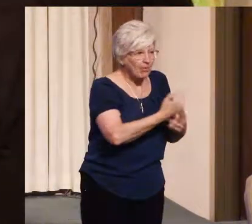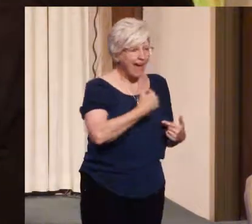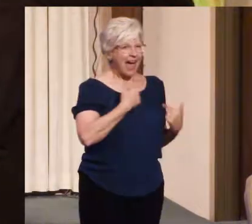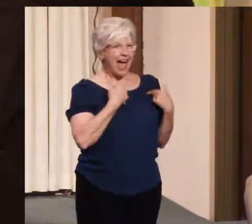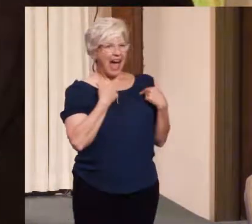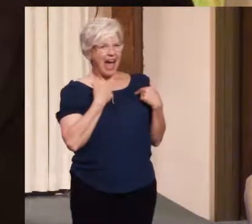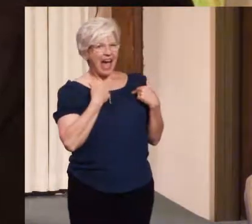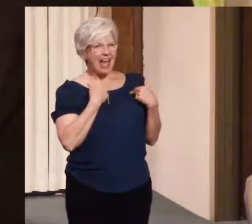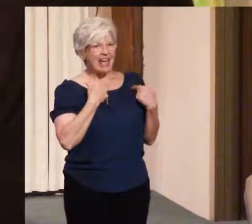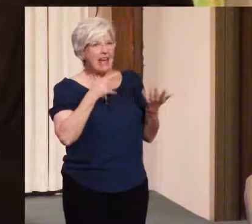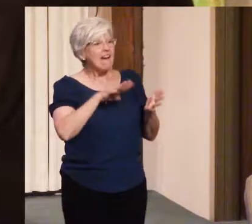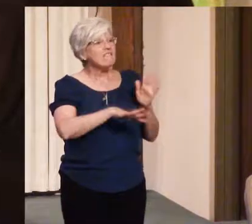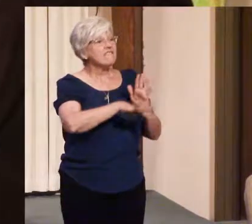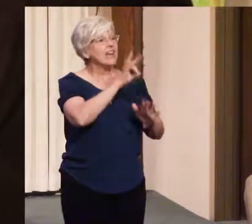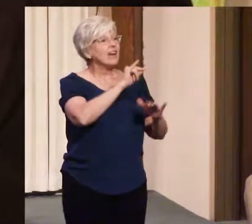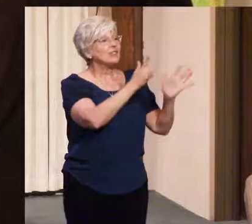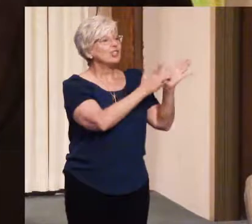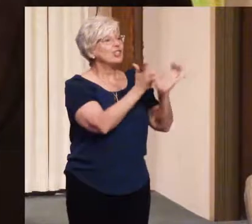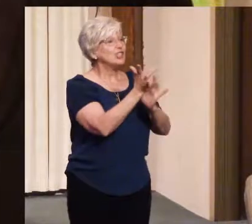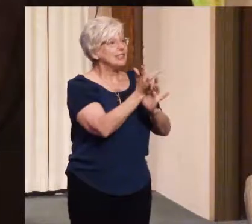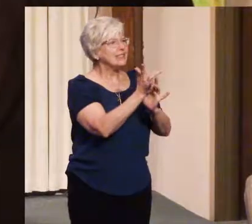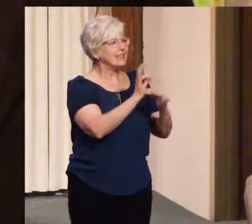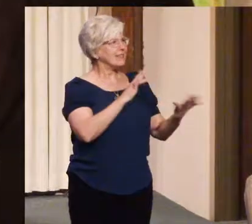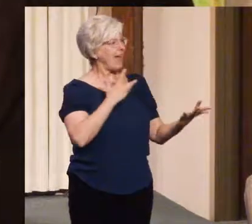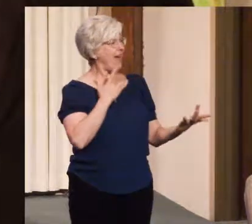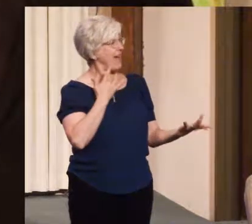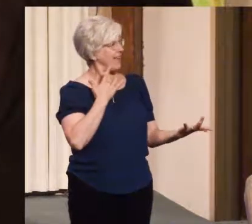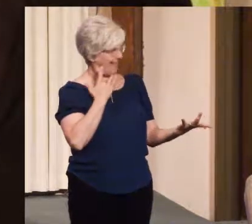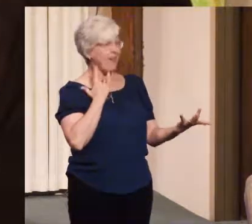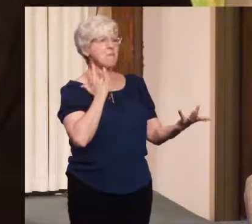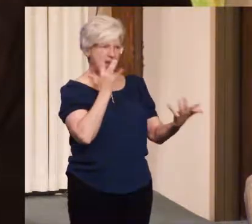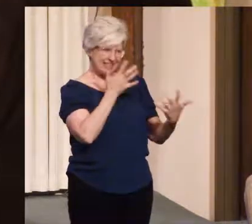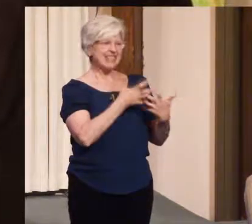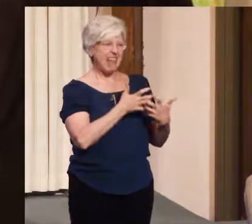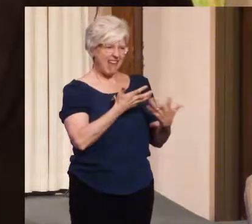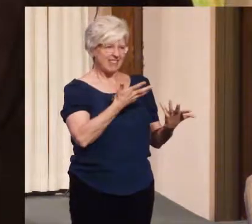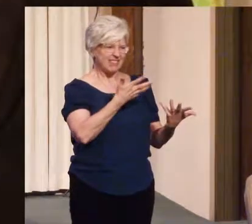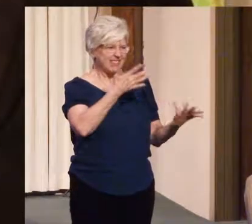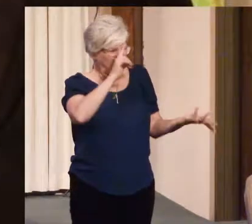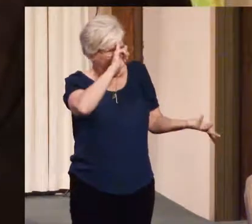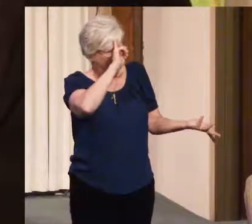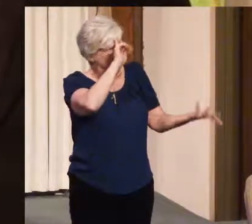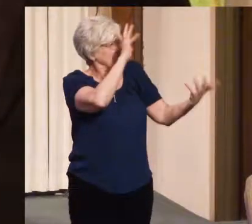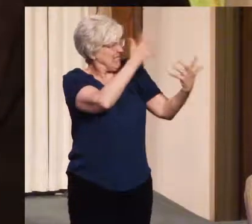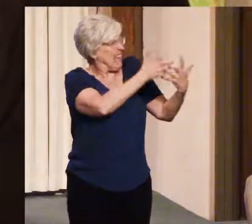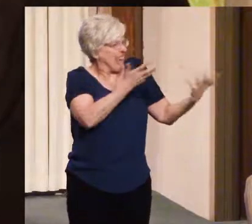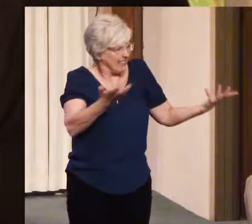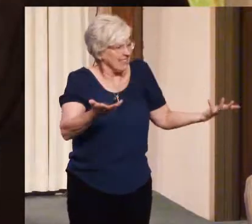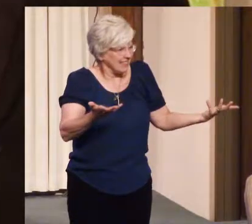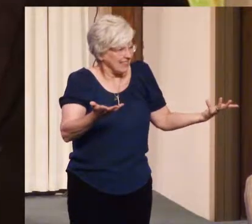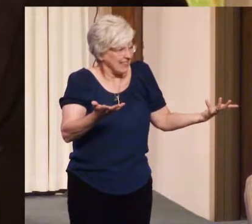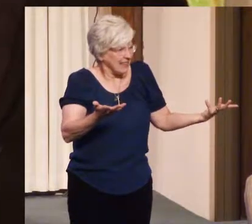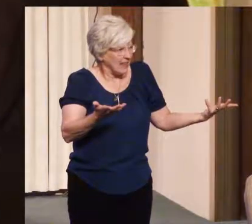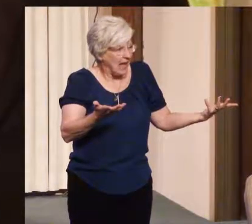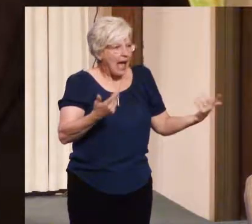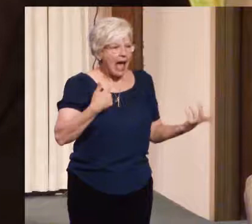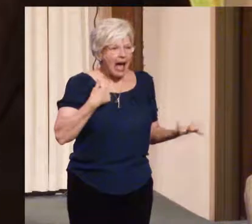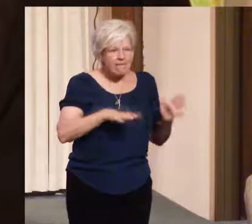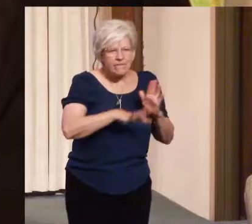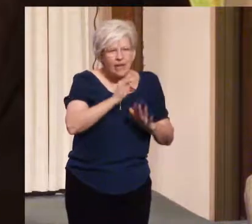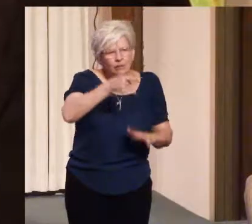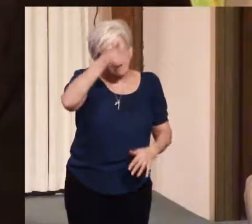made sense to me. I found a God that I could at least begin to